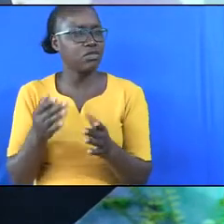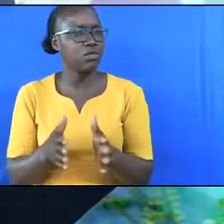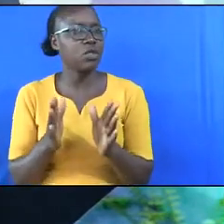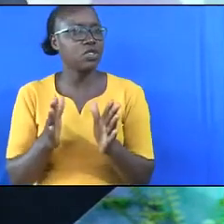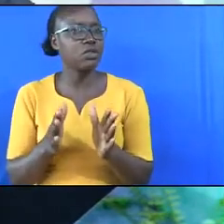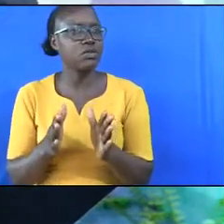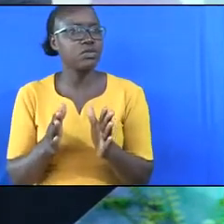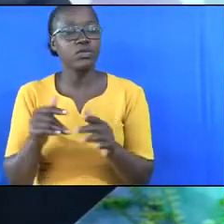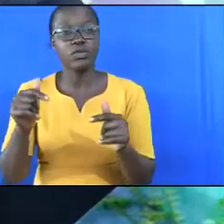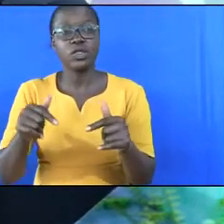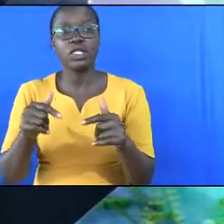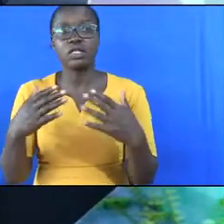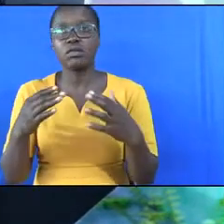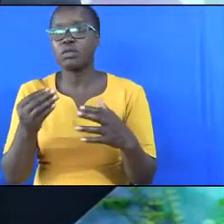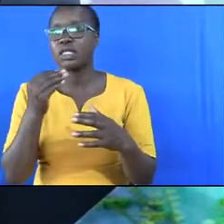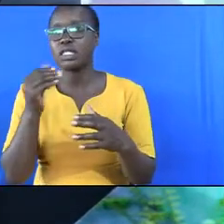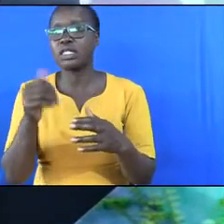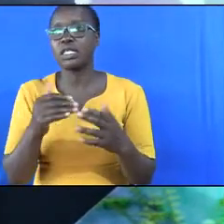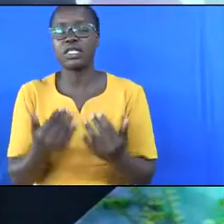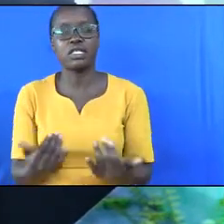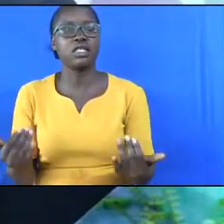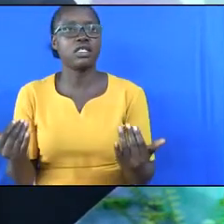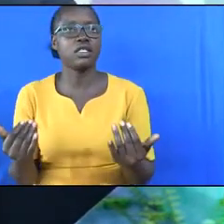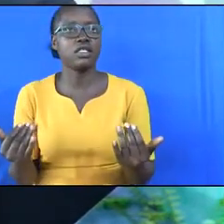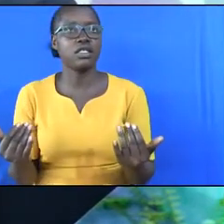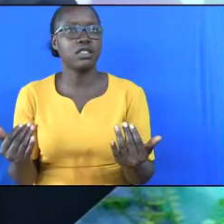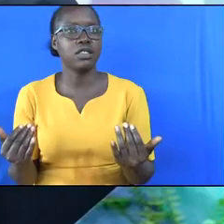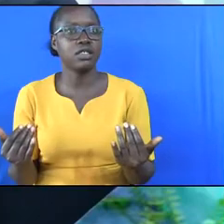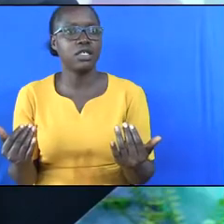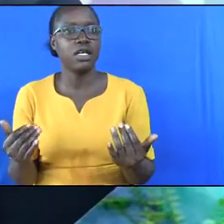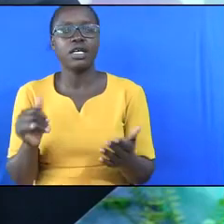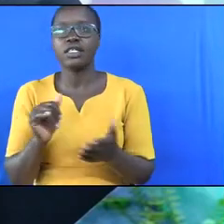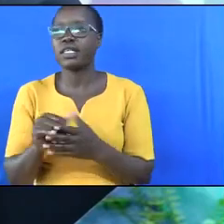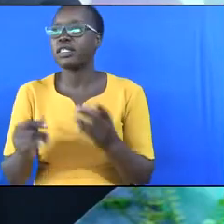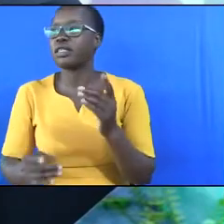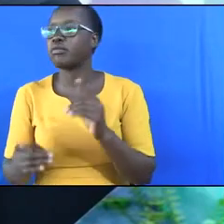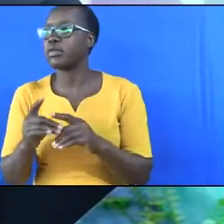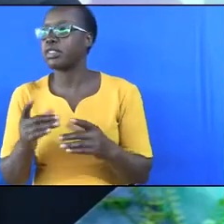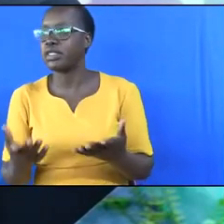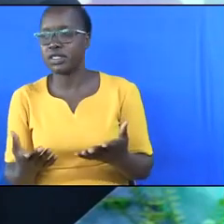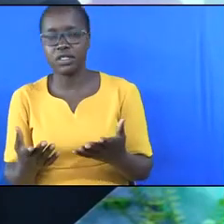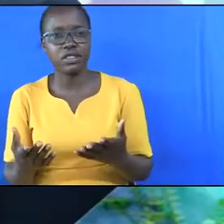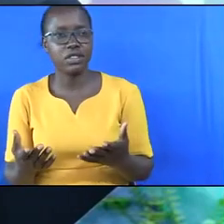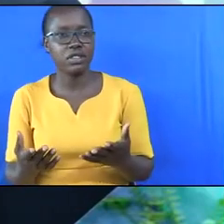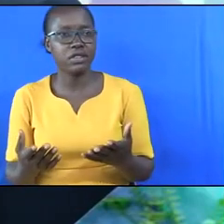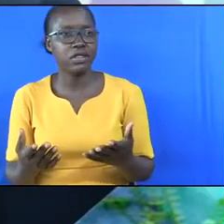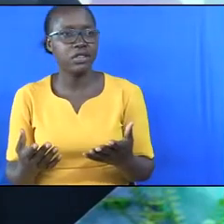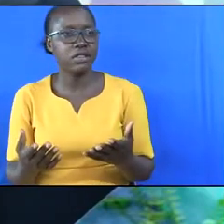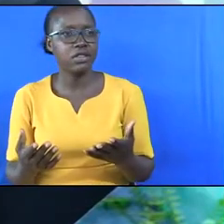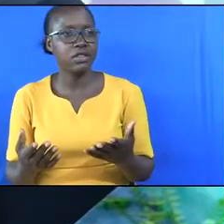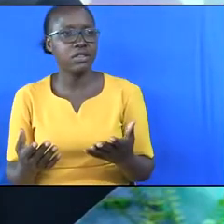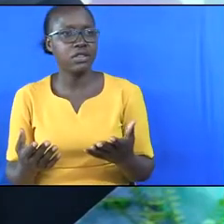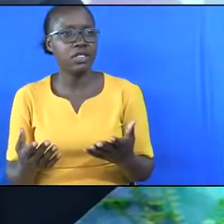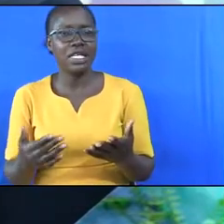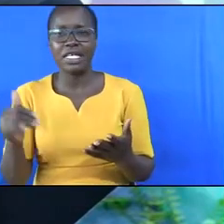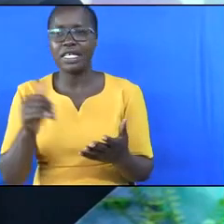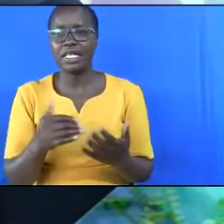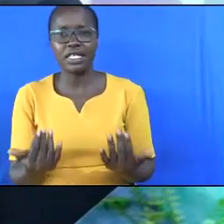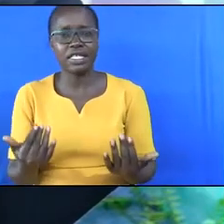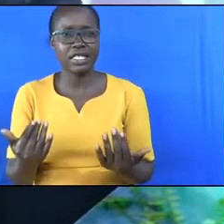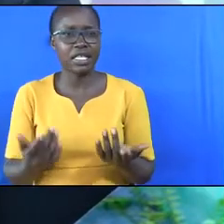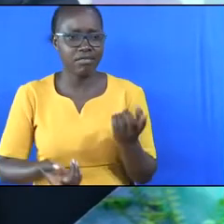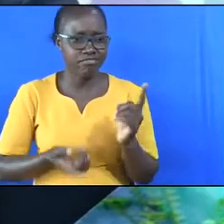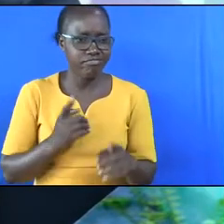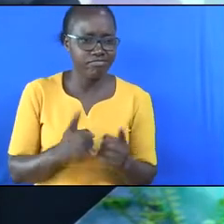Today people will eat anything that will jump. Anything that will skip. Anything that